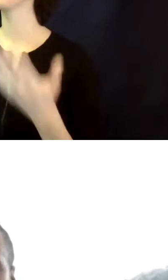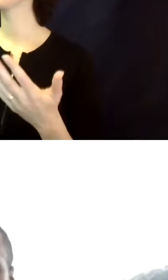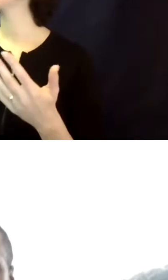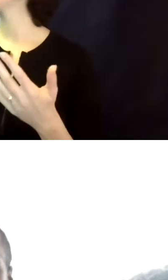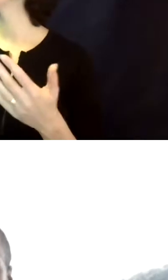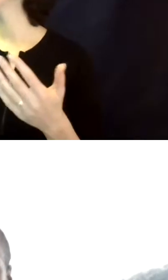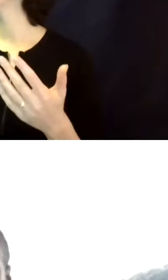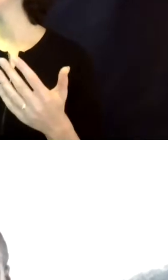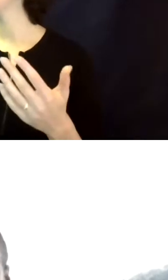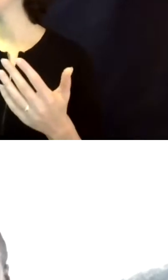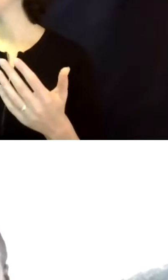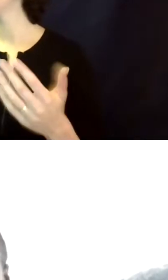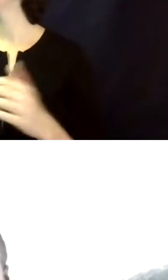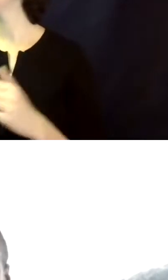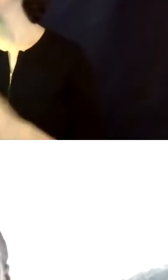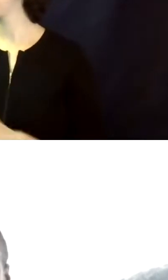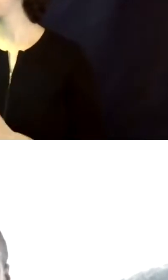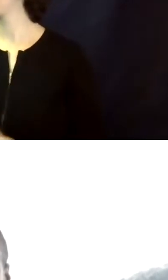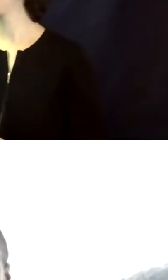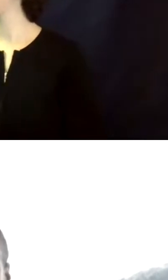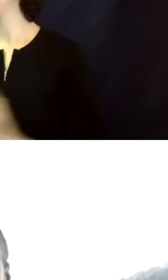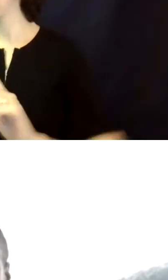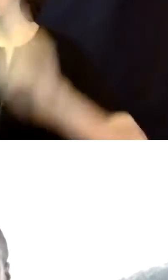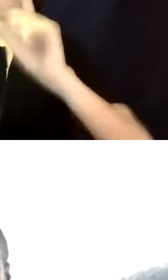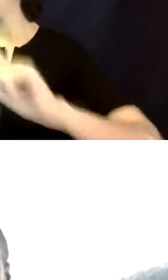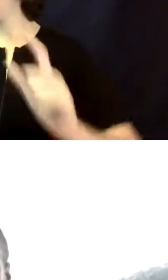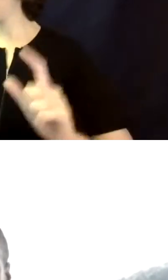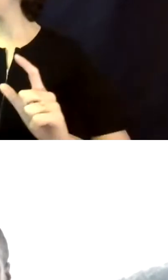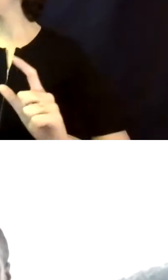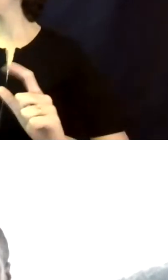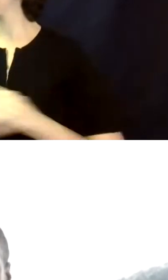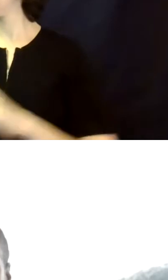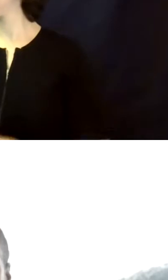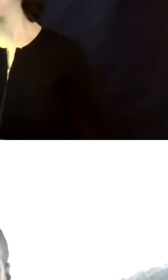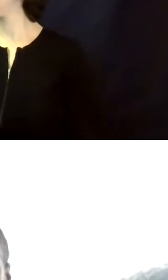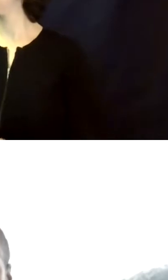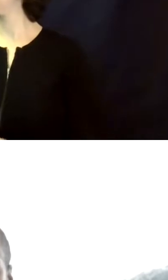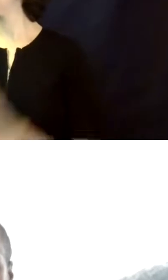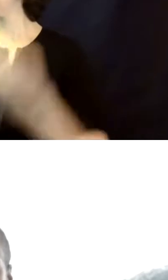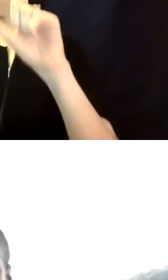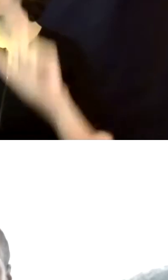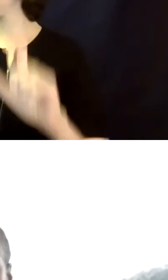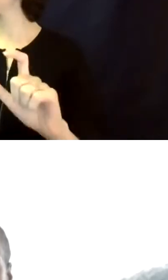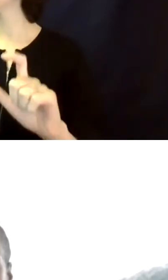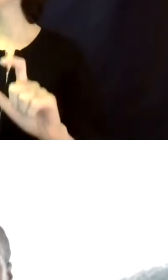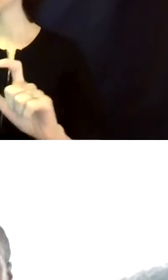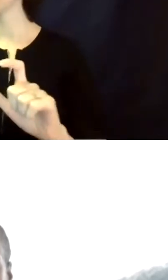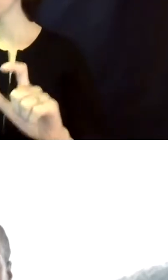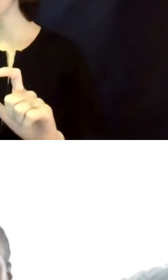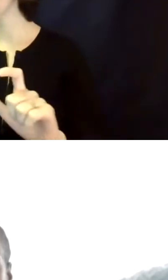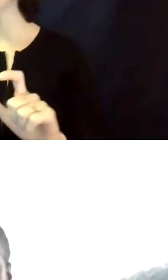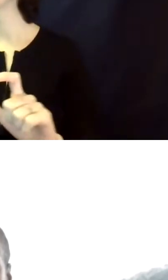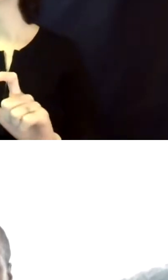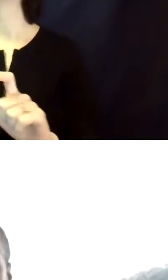um, websites that we posted, um, um, in the PowerPoint, they have supported decision making